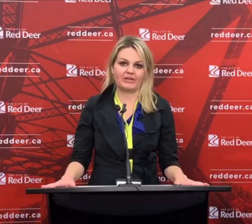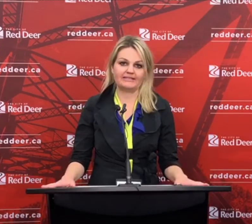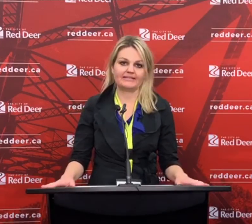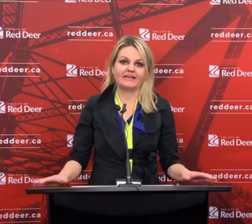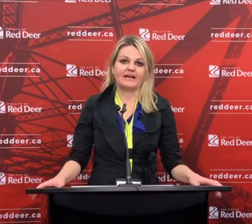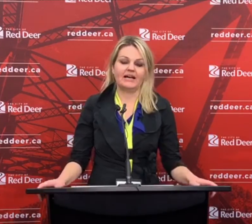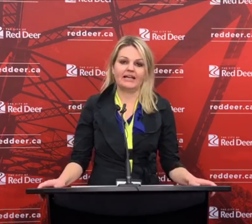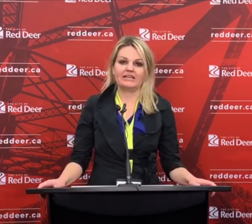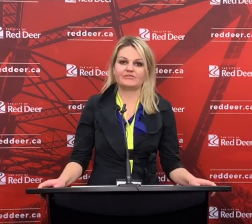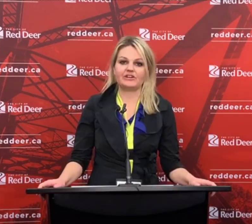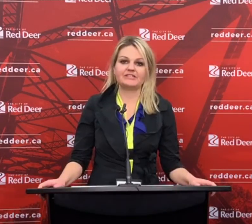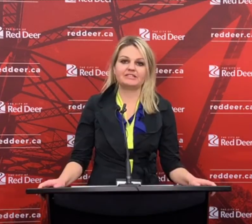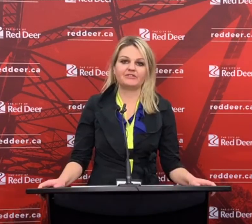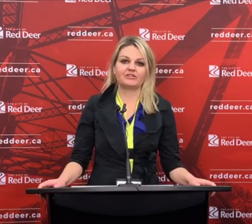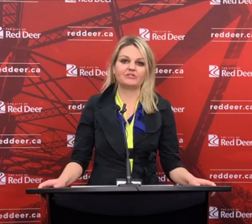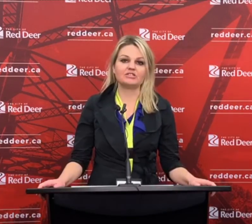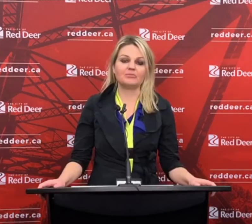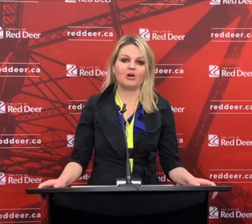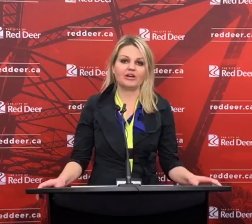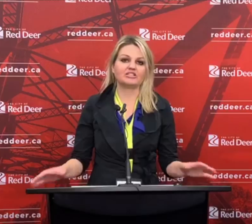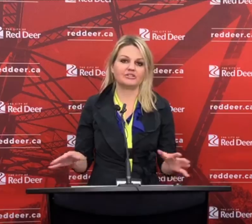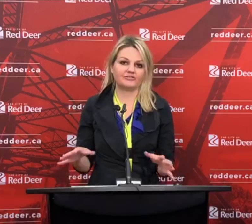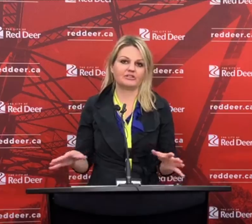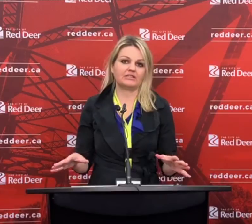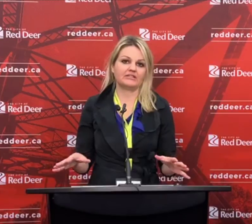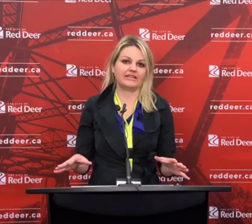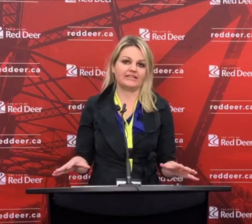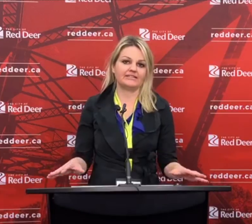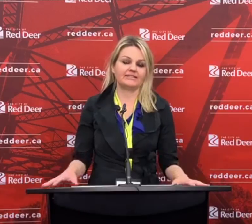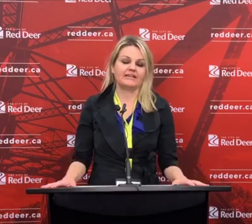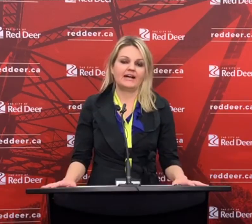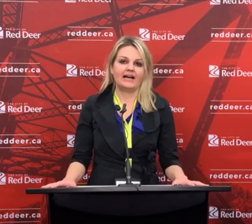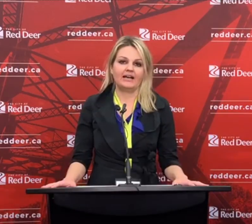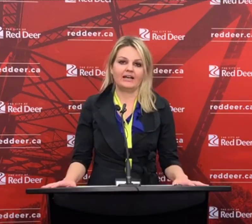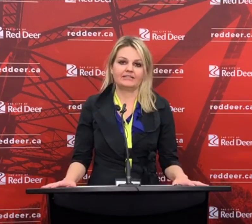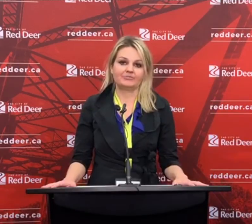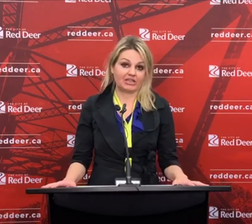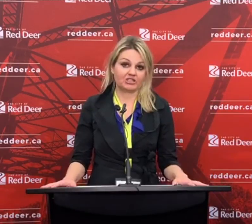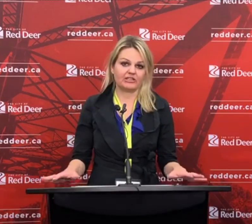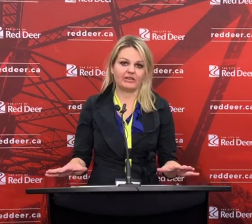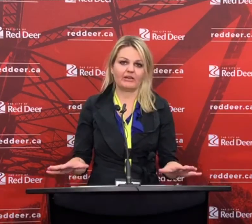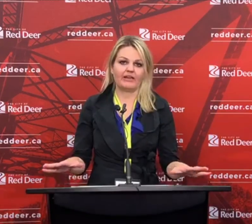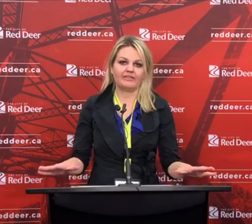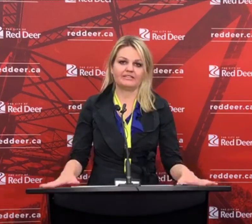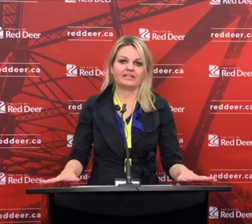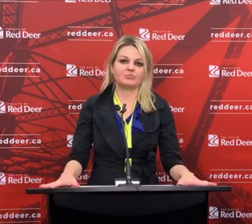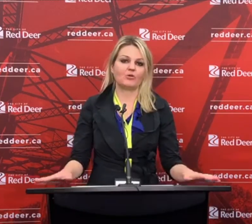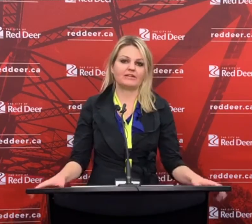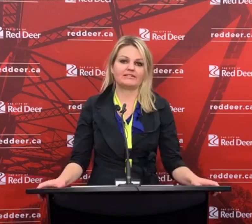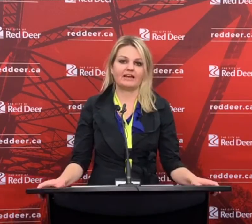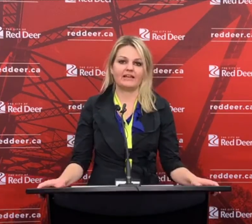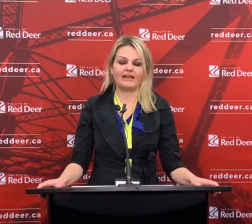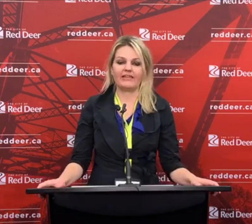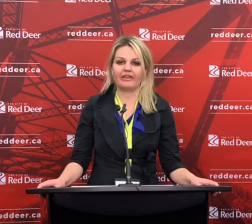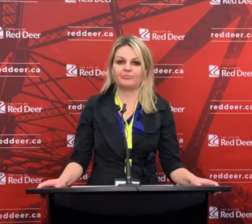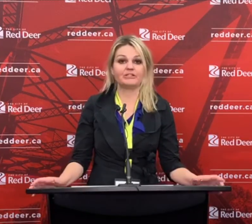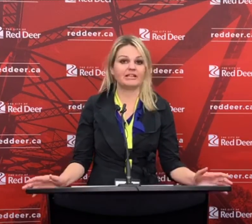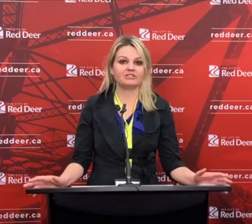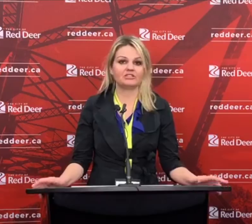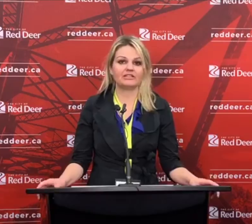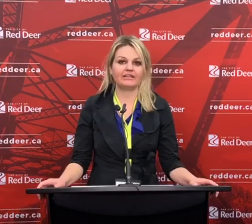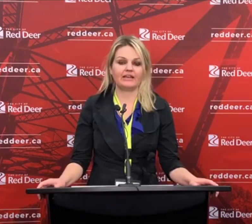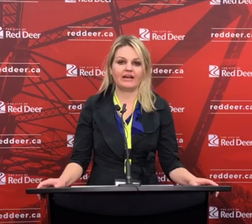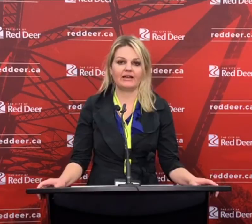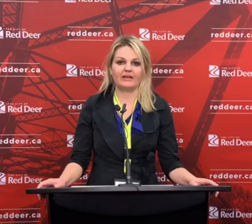touch points and it's very difficult to monitor for little kids especially the touch points and then